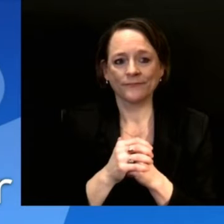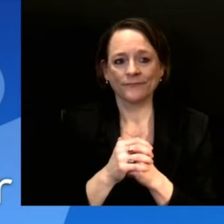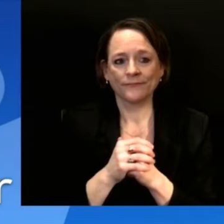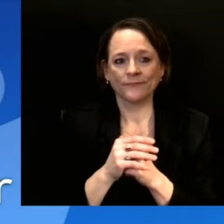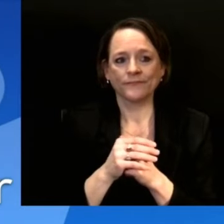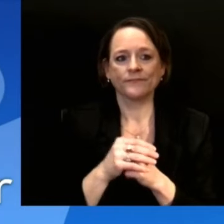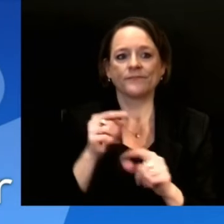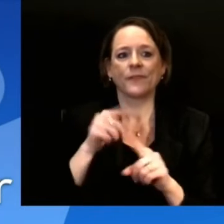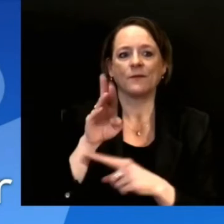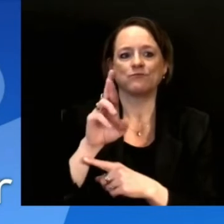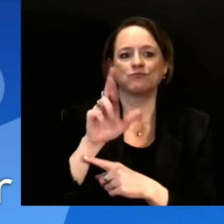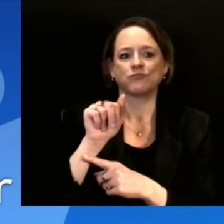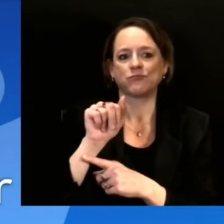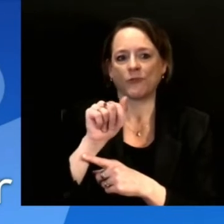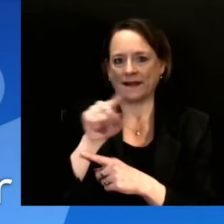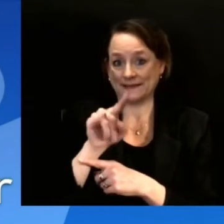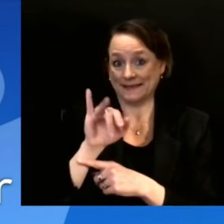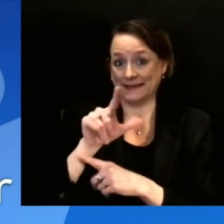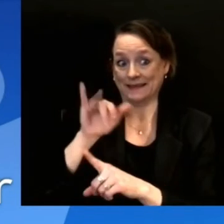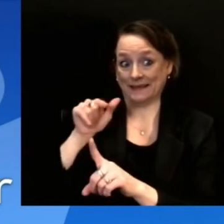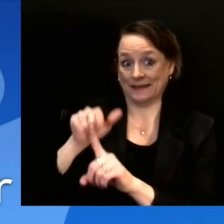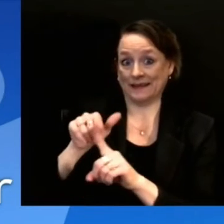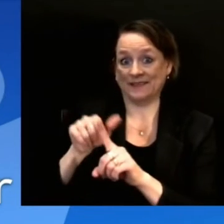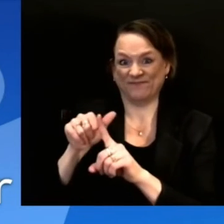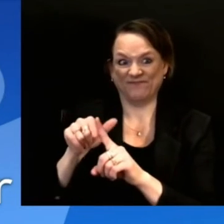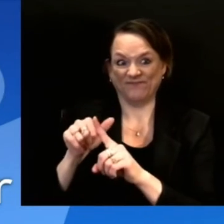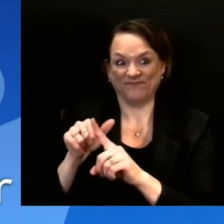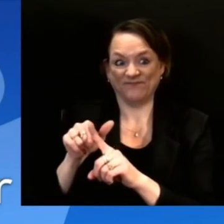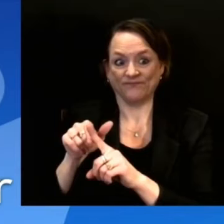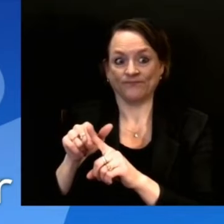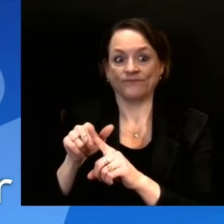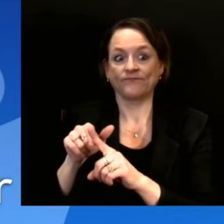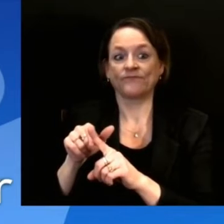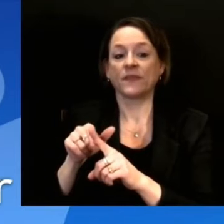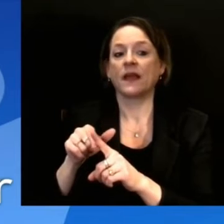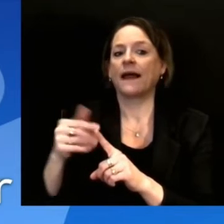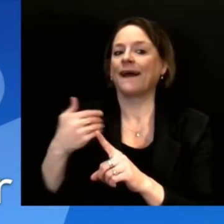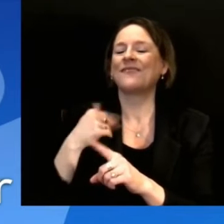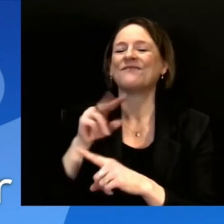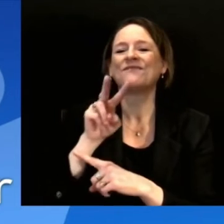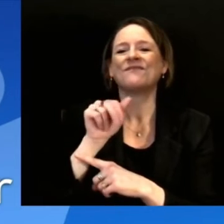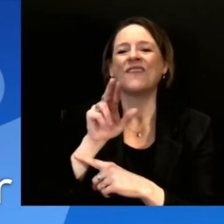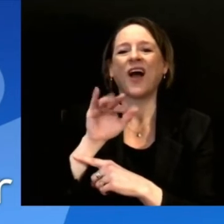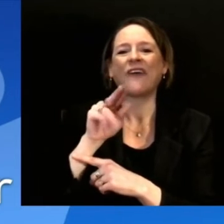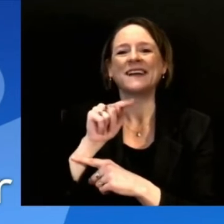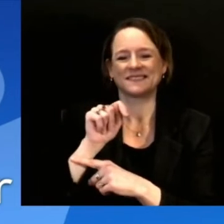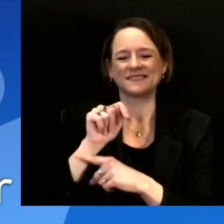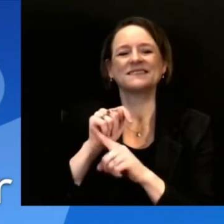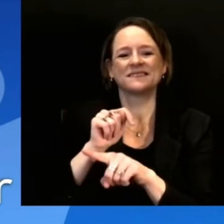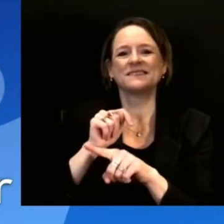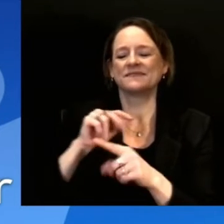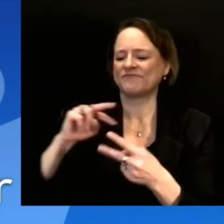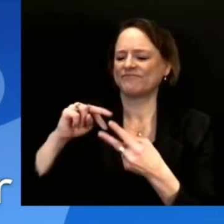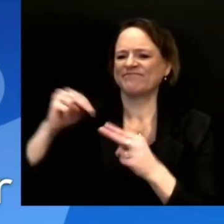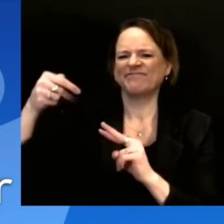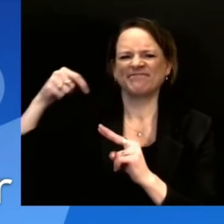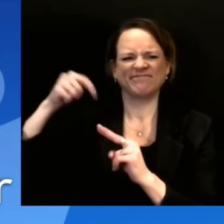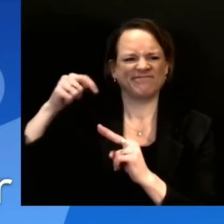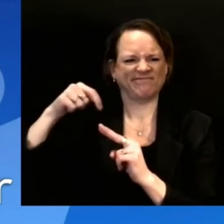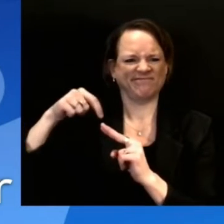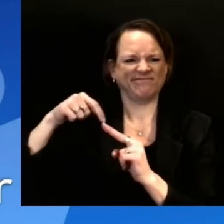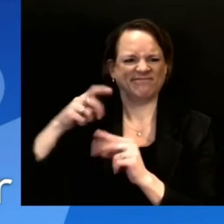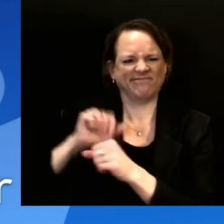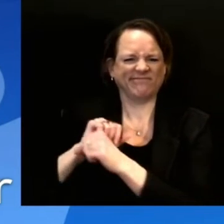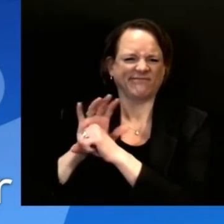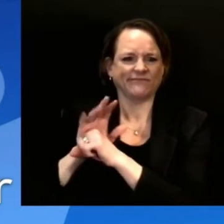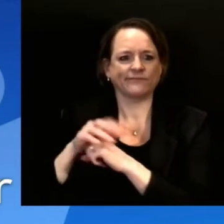yesterday that it was found in Minnesota. Has that one specifically been found here in Wisconsin? And with these new variants, we're